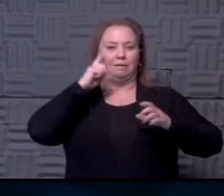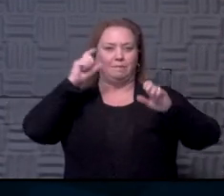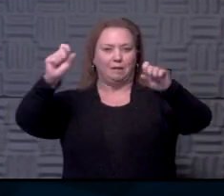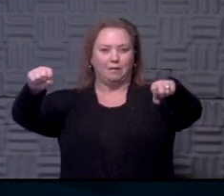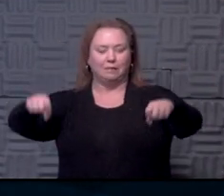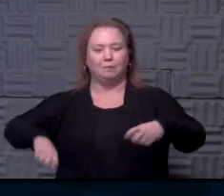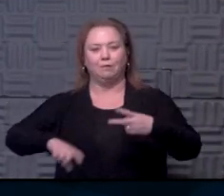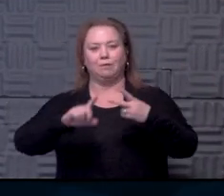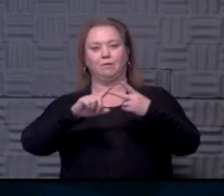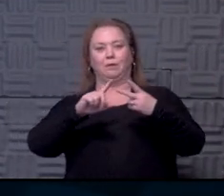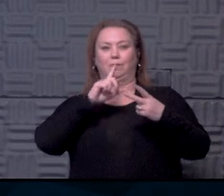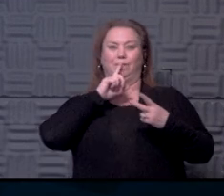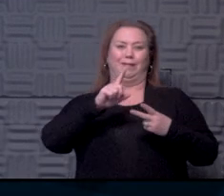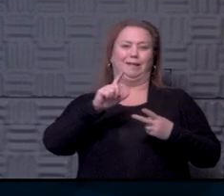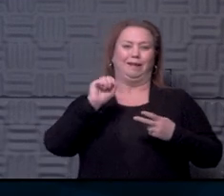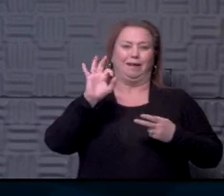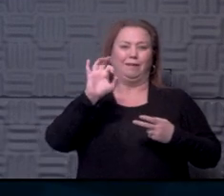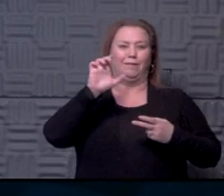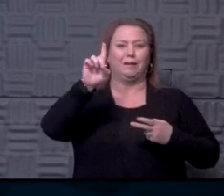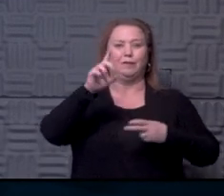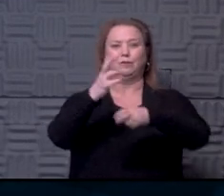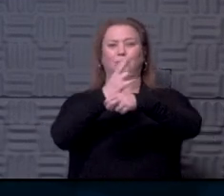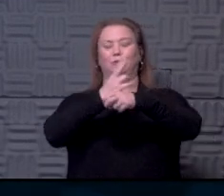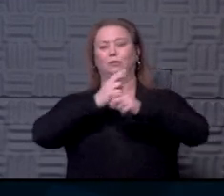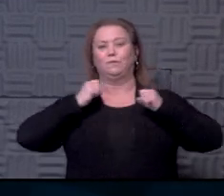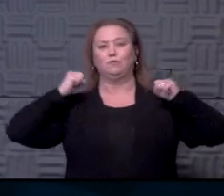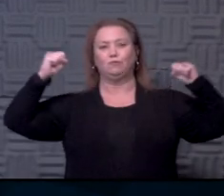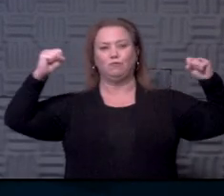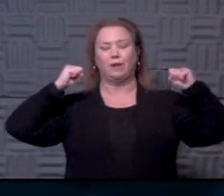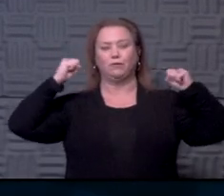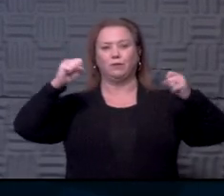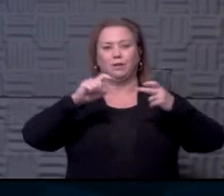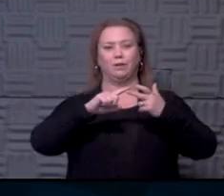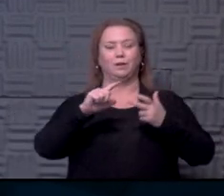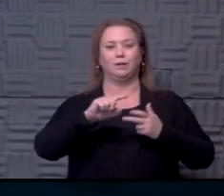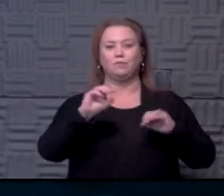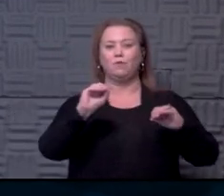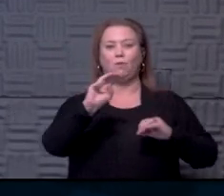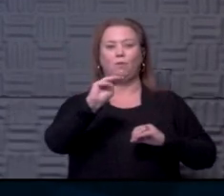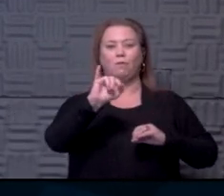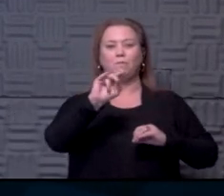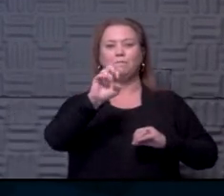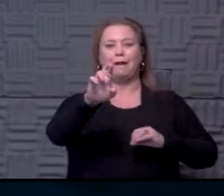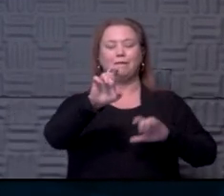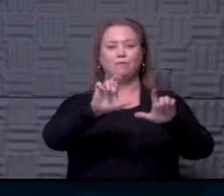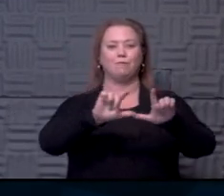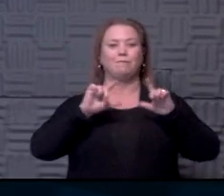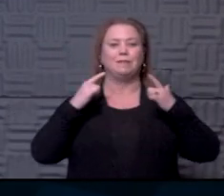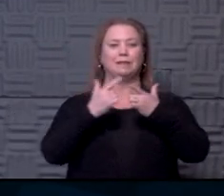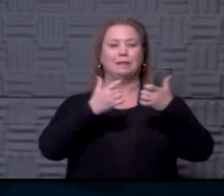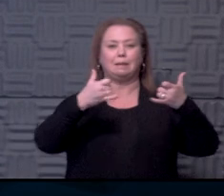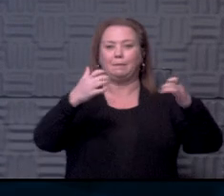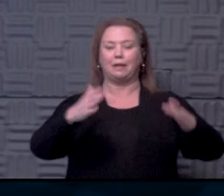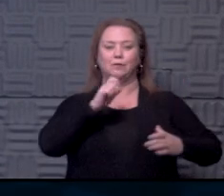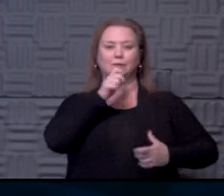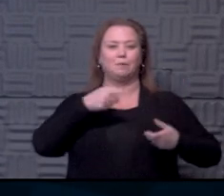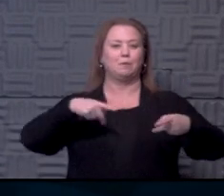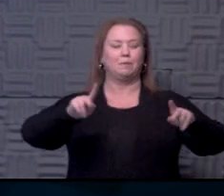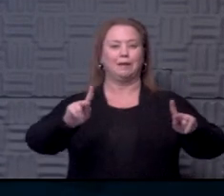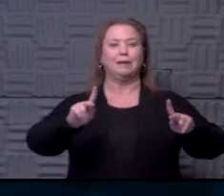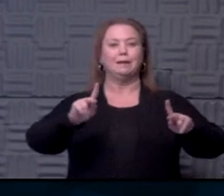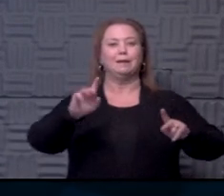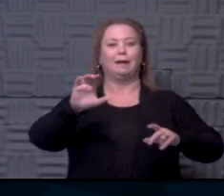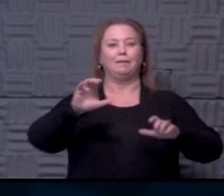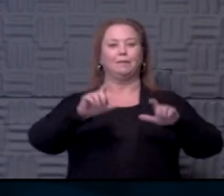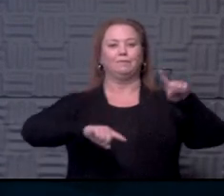the use of really every field for stretching and no minor league players. And so using really multiple clubhouses to